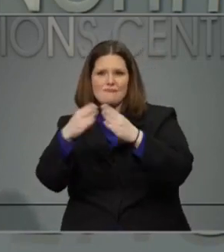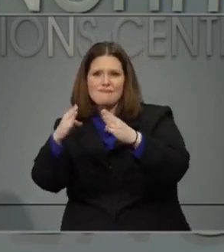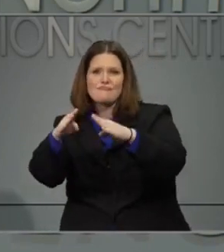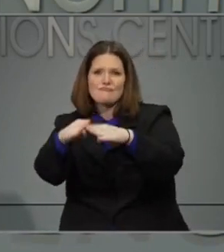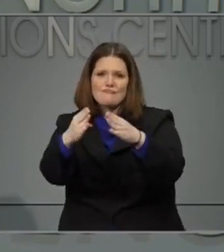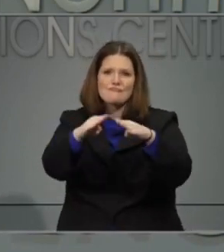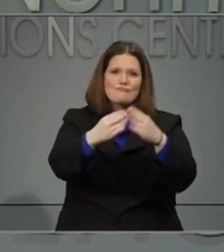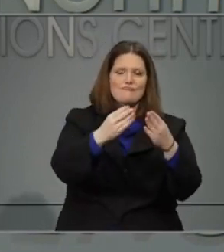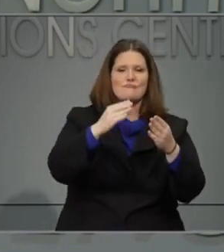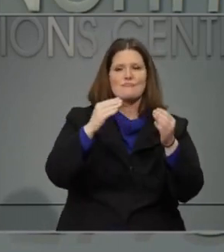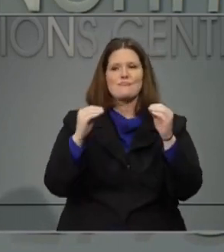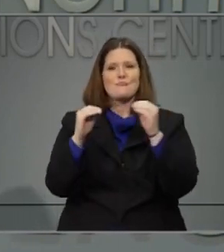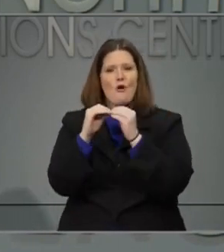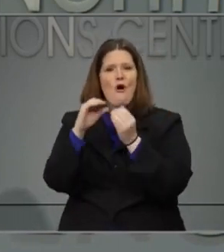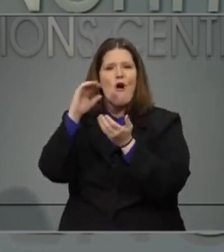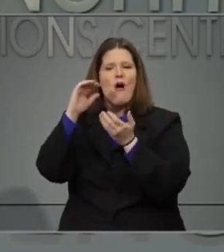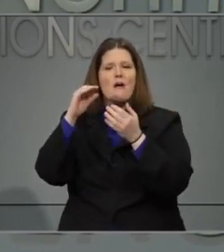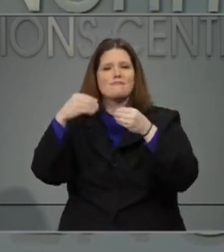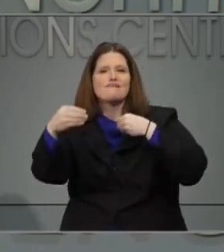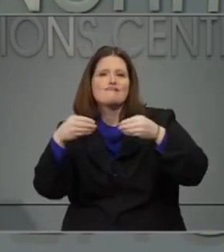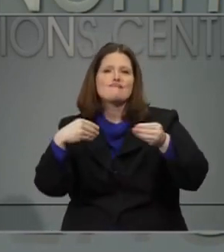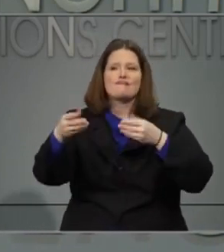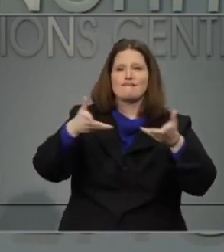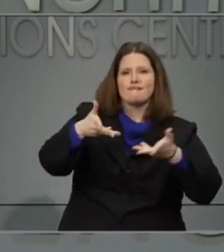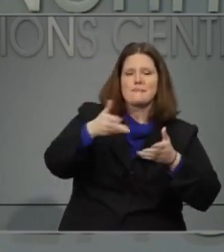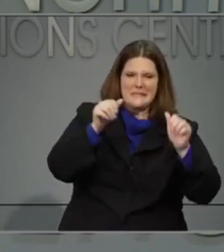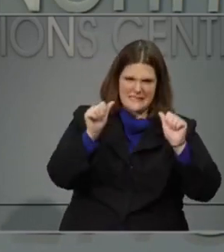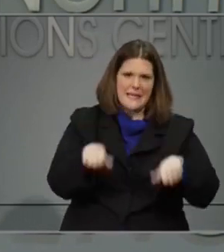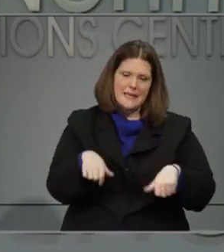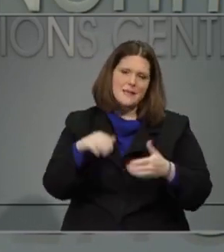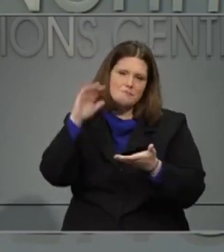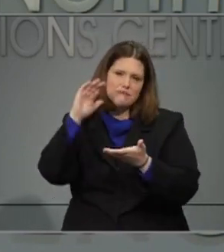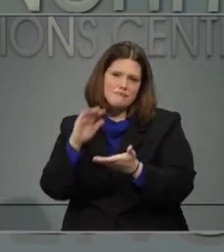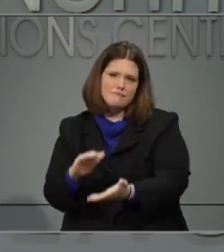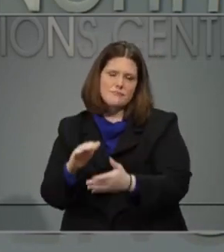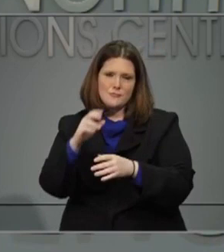state and go through these phases. Next question please.